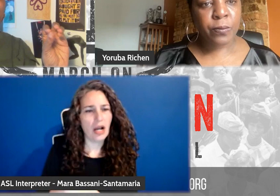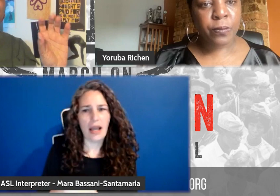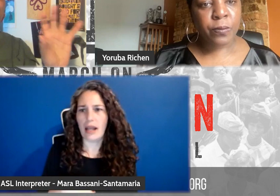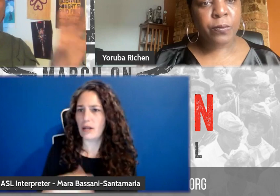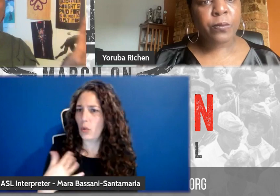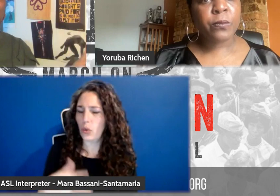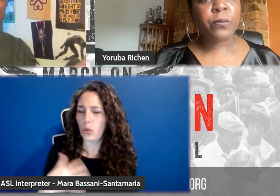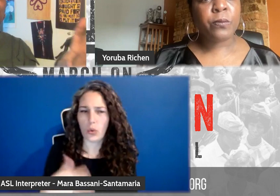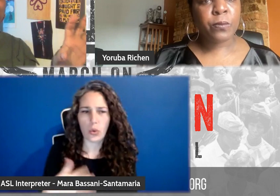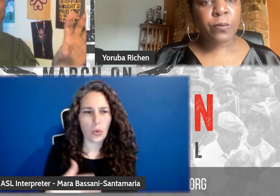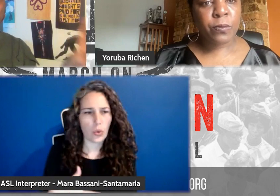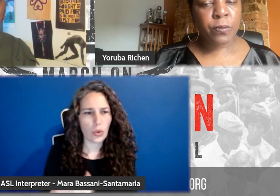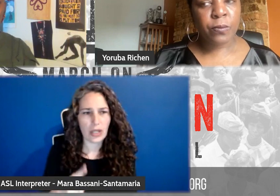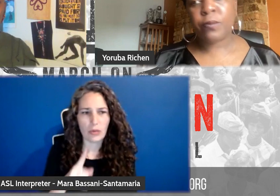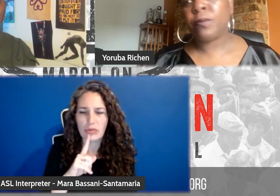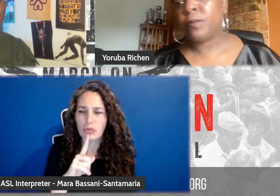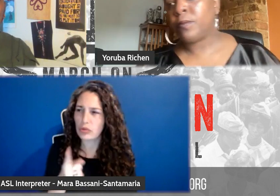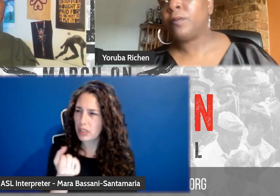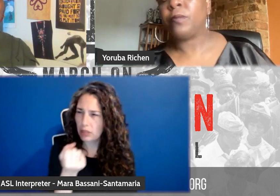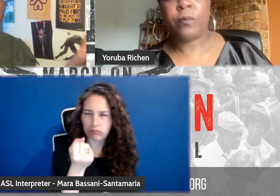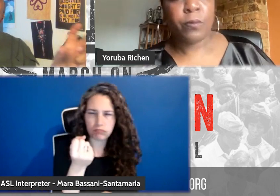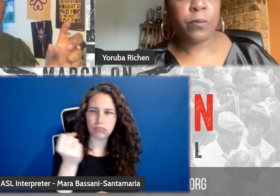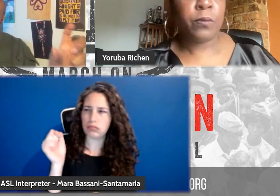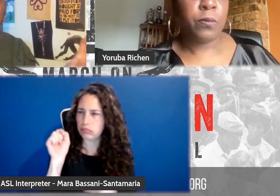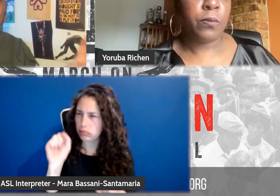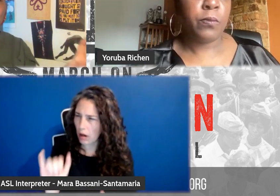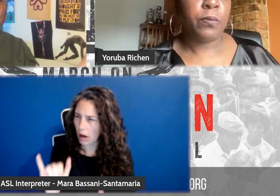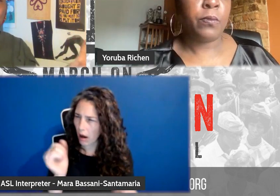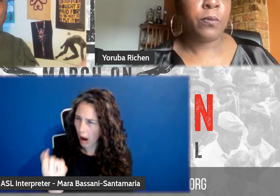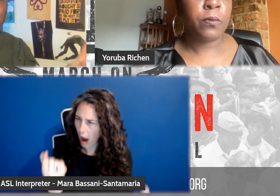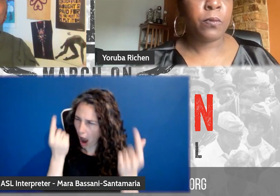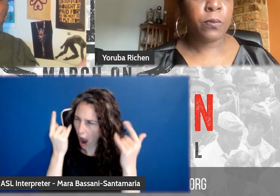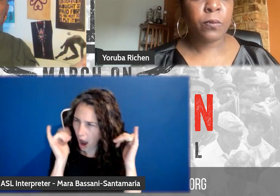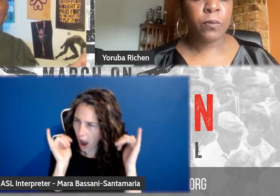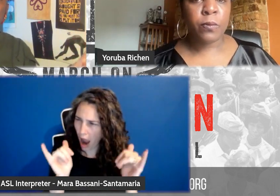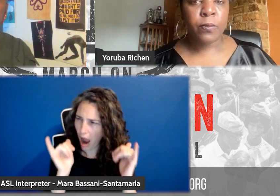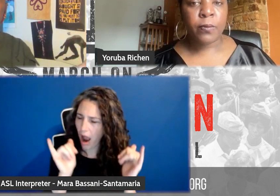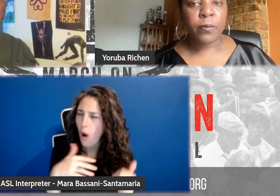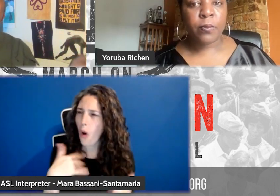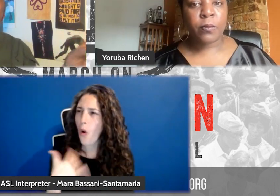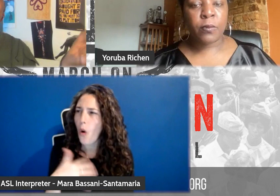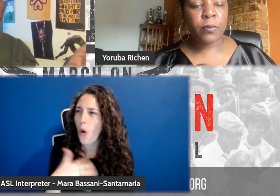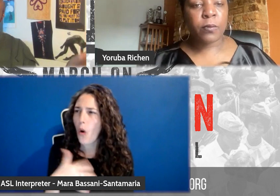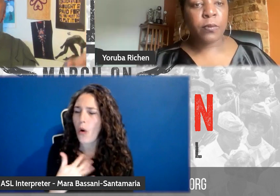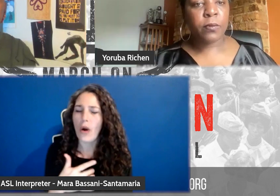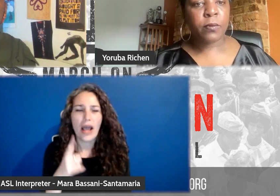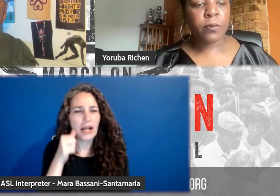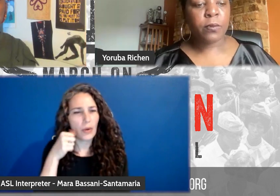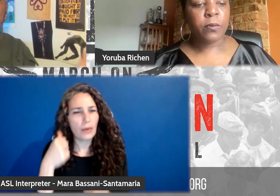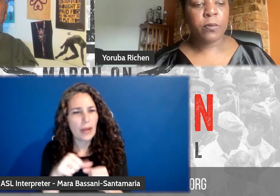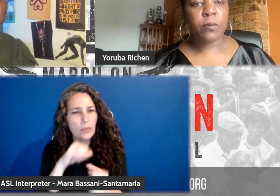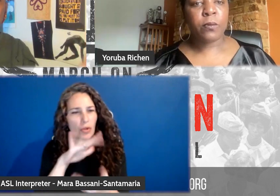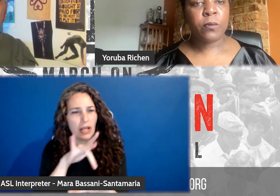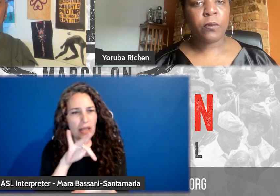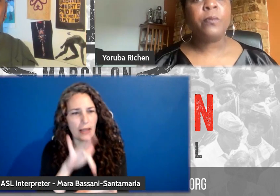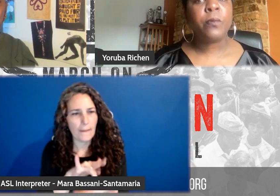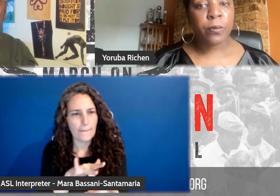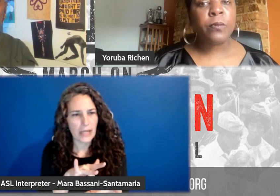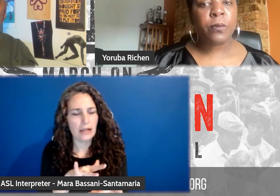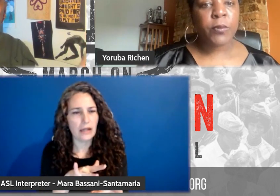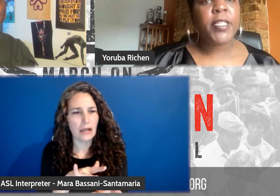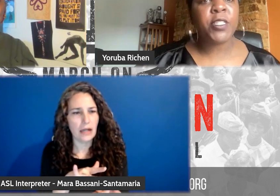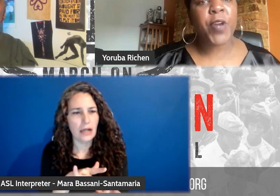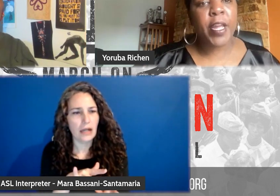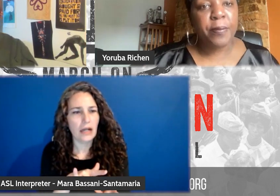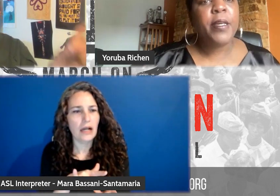It was so revelatory. And then the only other thing I remember about her is in the middle of the rape of Reese, Reesey